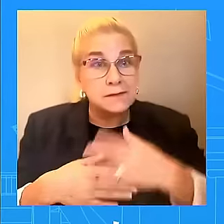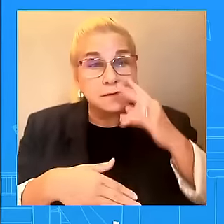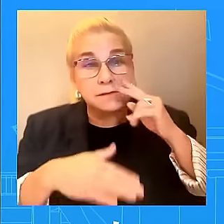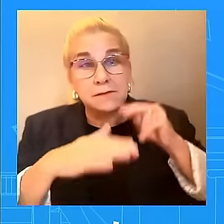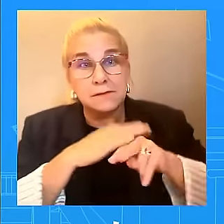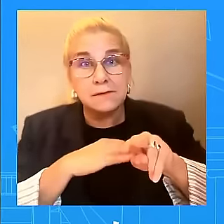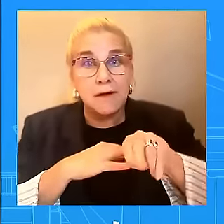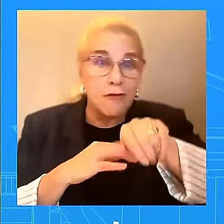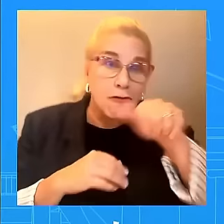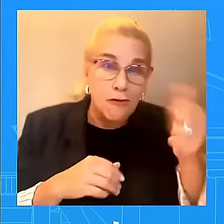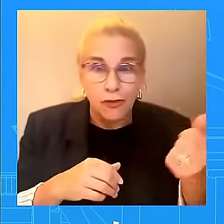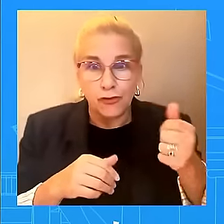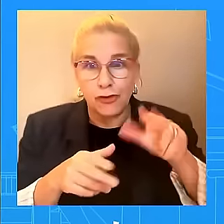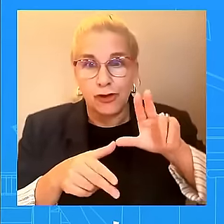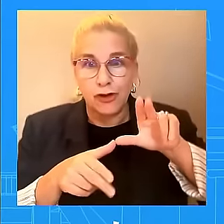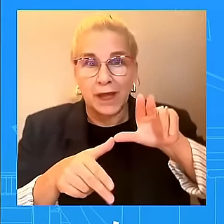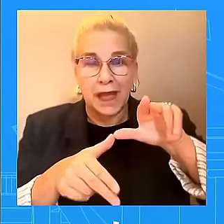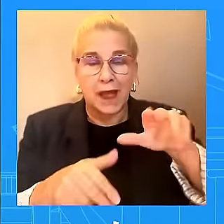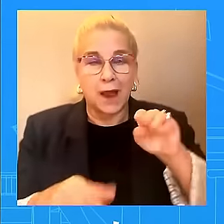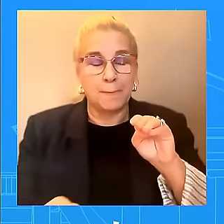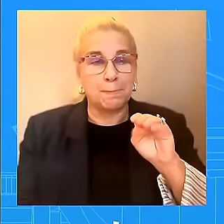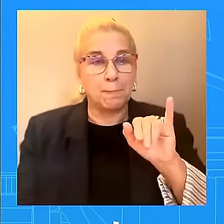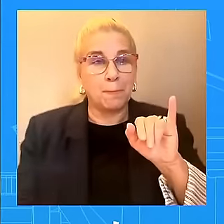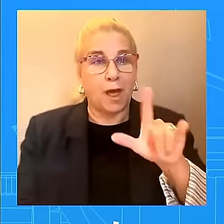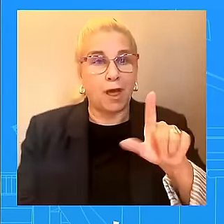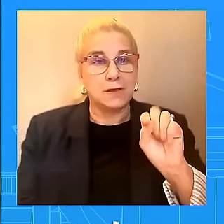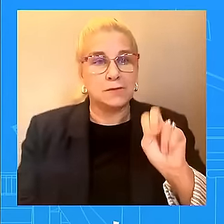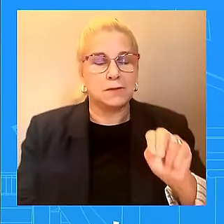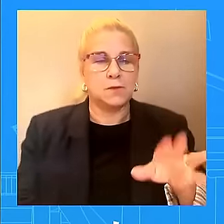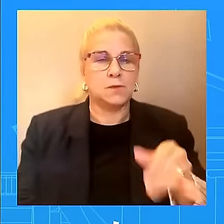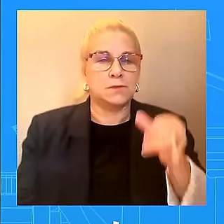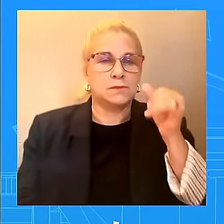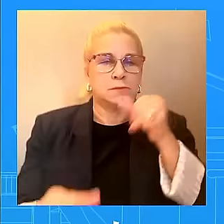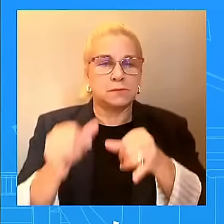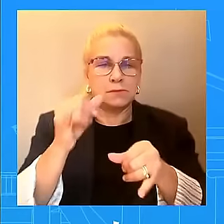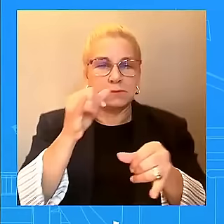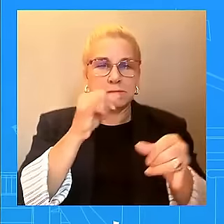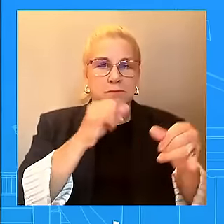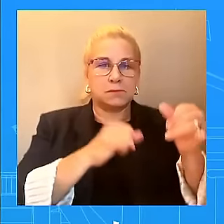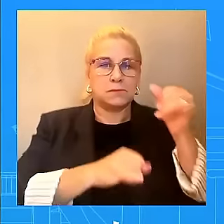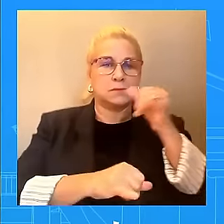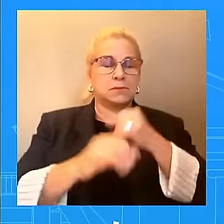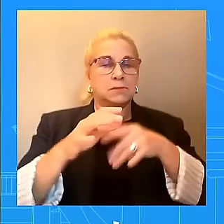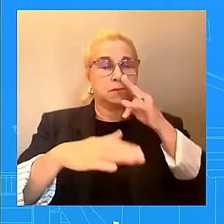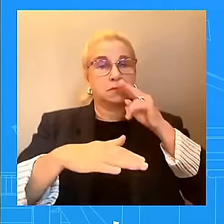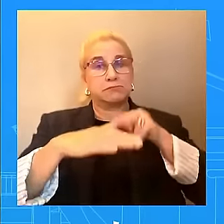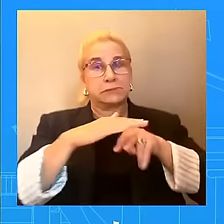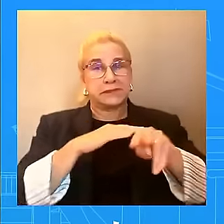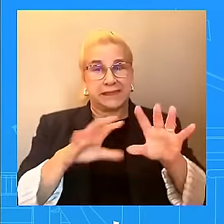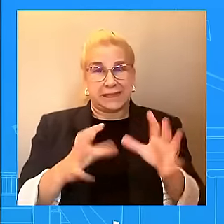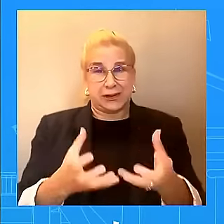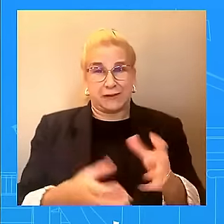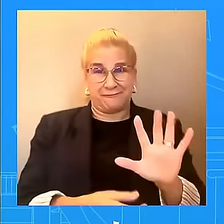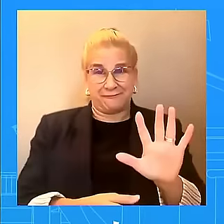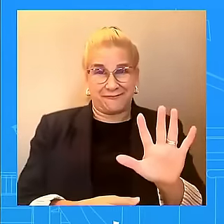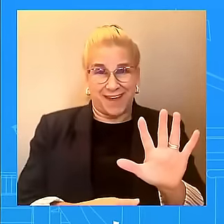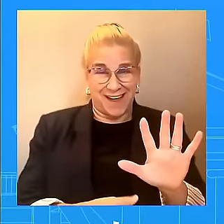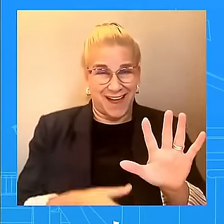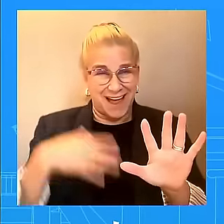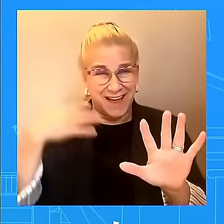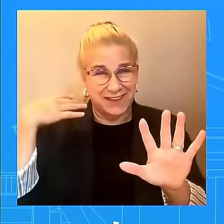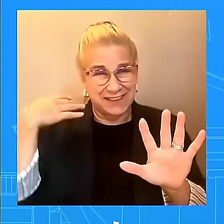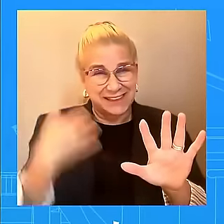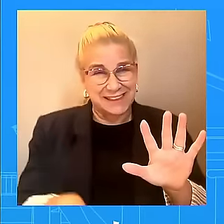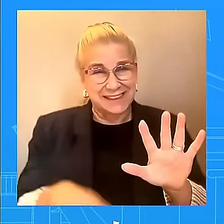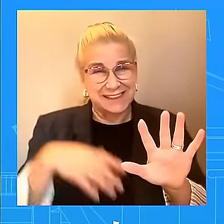landfall Wednesday on the western coast of Florida. As with Helene, FEMA and other federal agencies